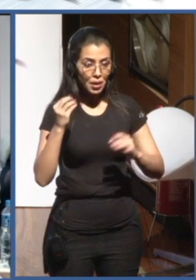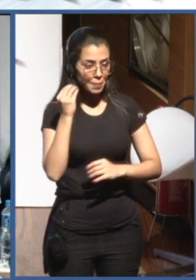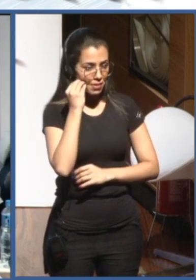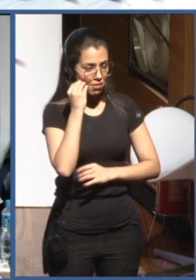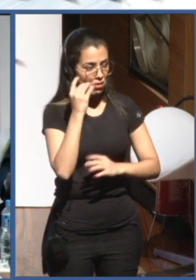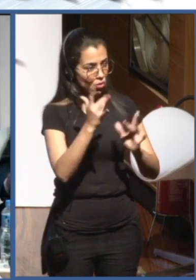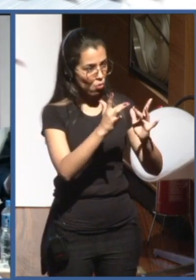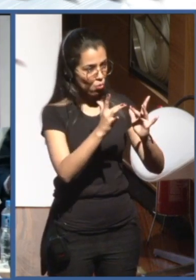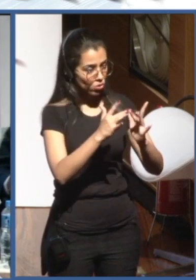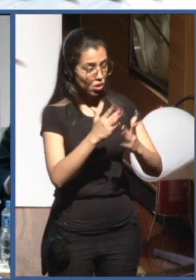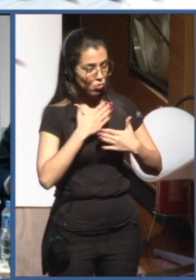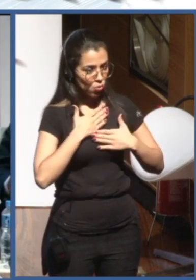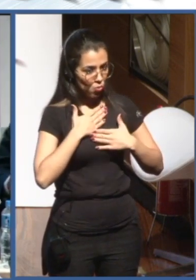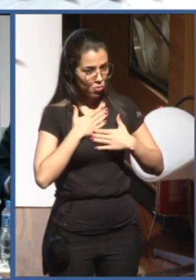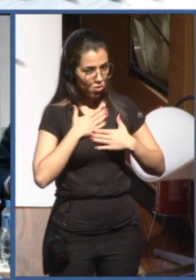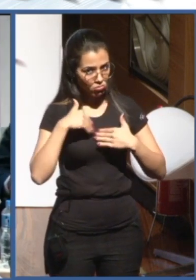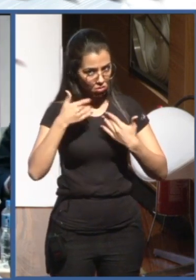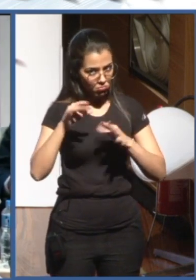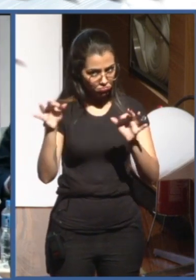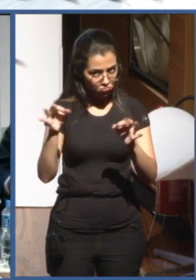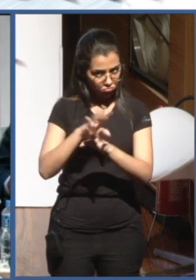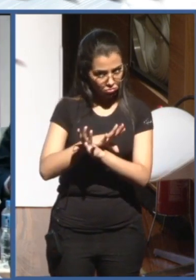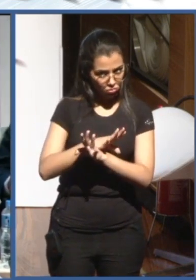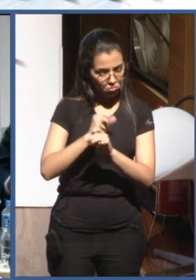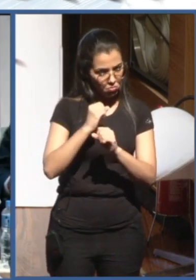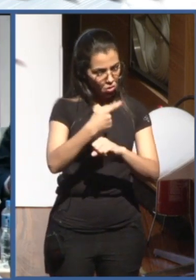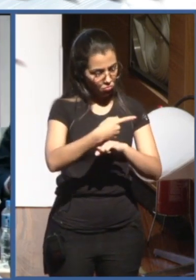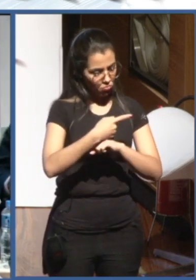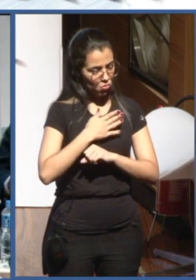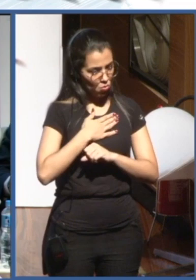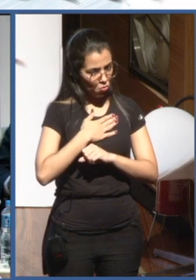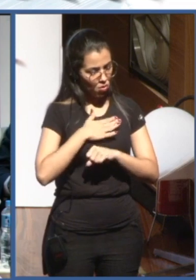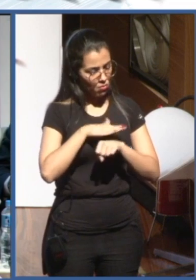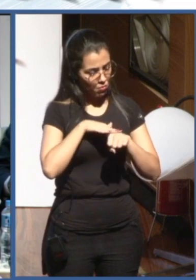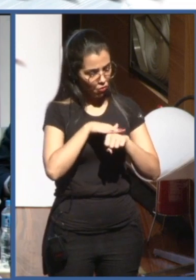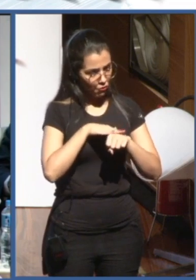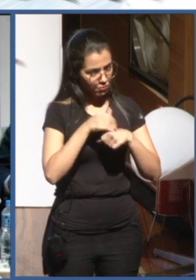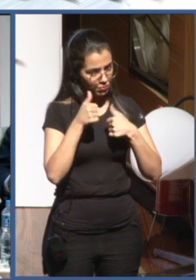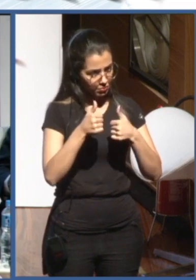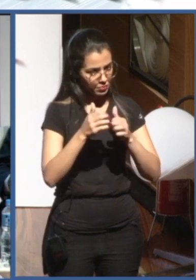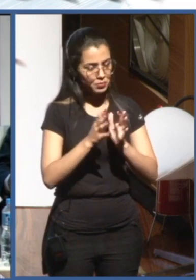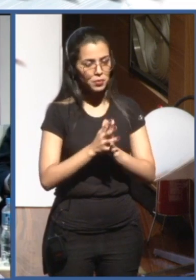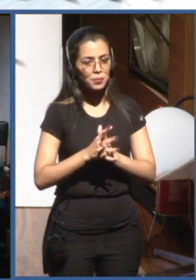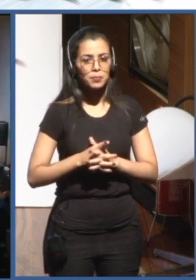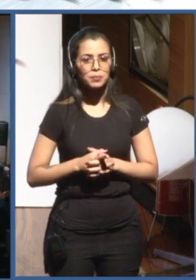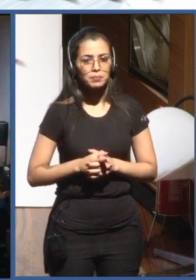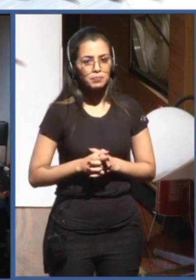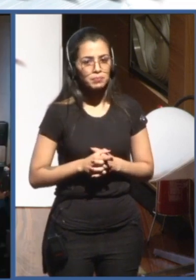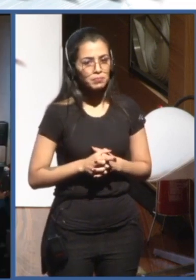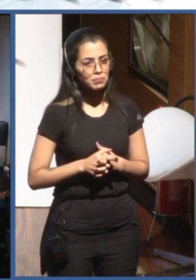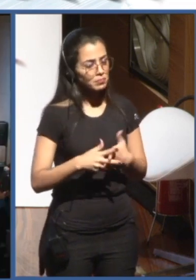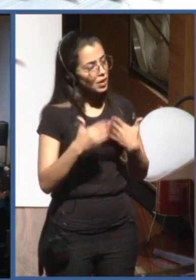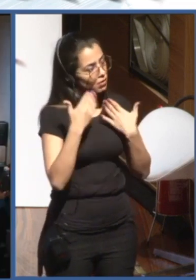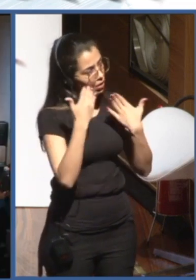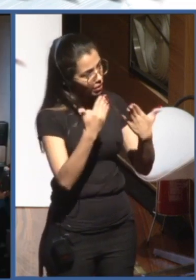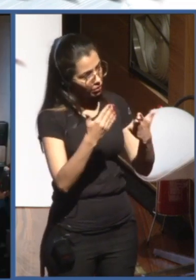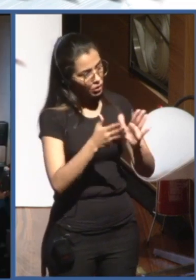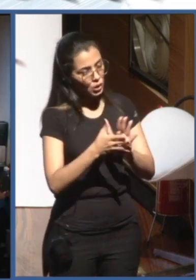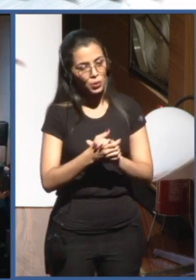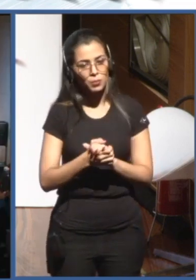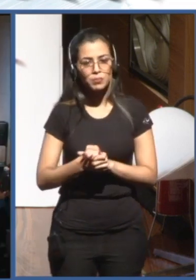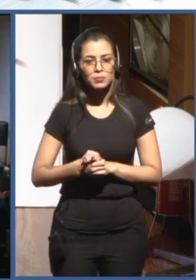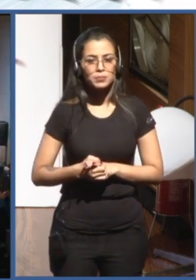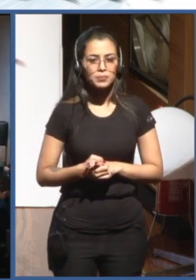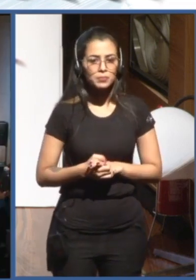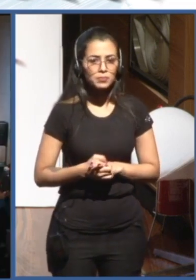session or just go to our website and, you know, contact us. Thank you. Thank you, Pritam. Thank you. It's very important to mention. Now, I move to